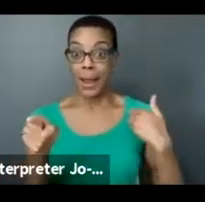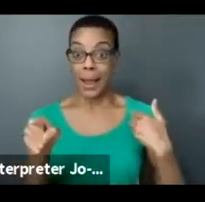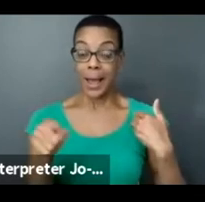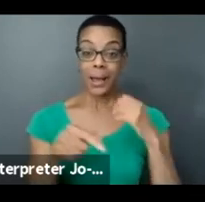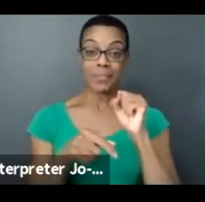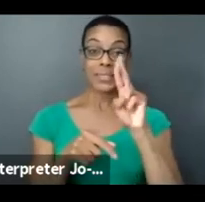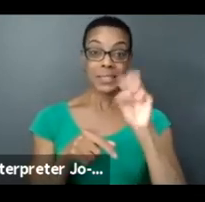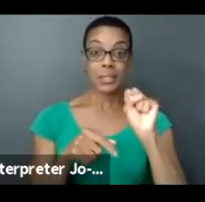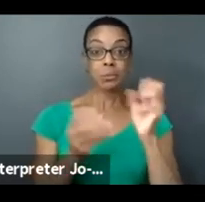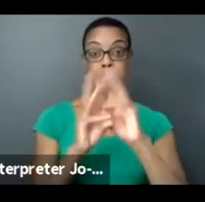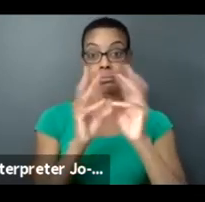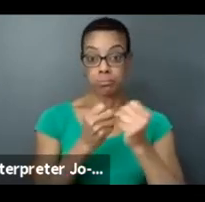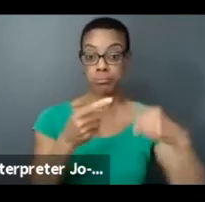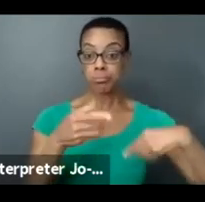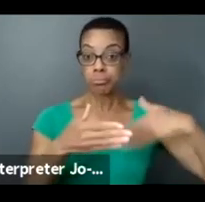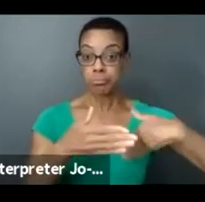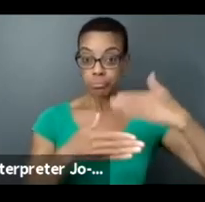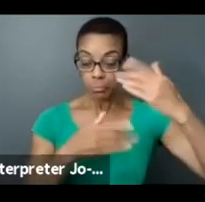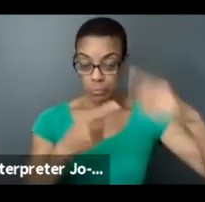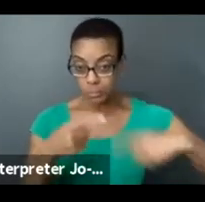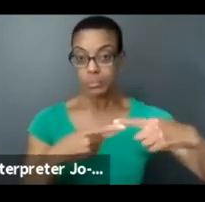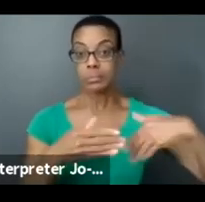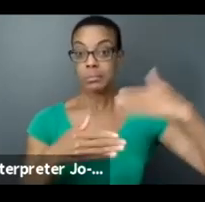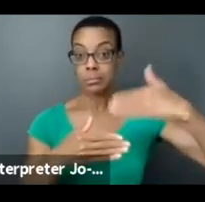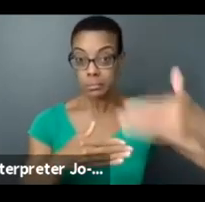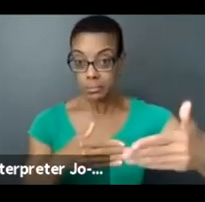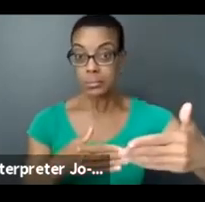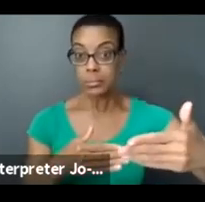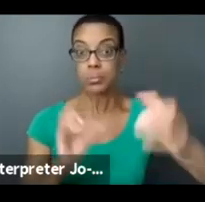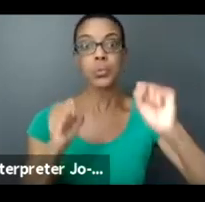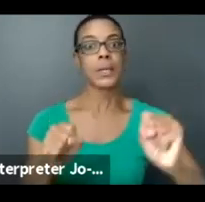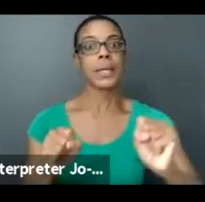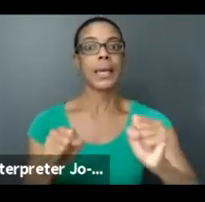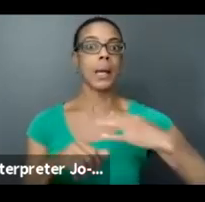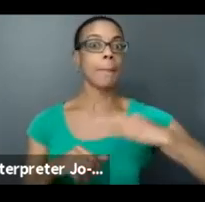can apply to presentation to present the series and community.